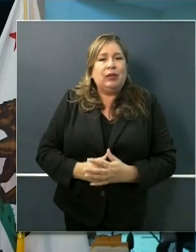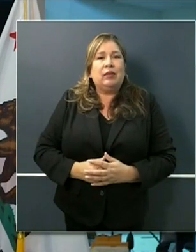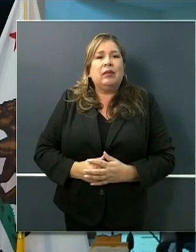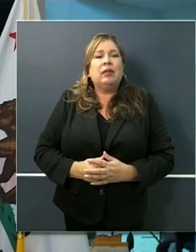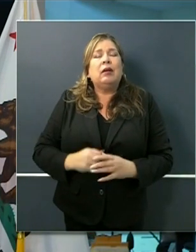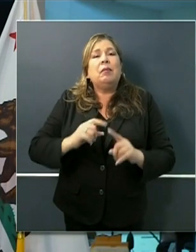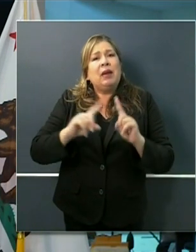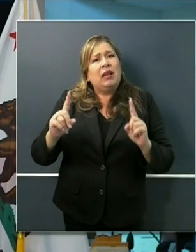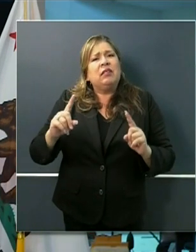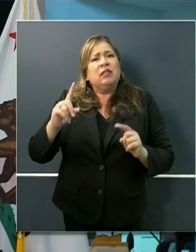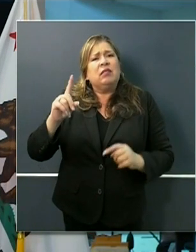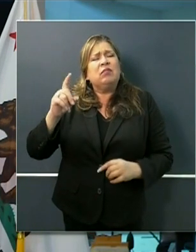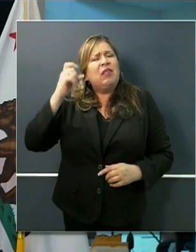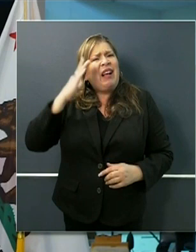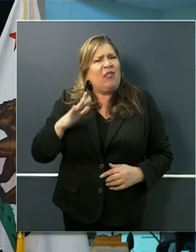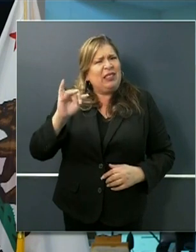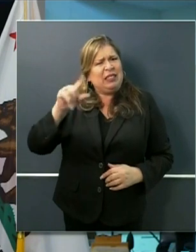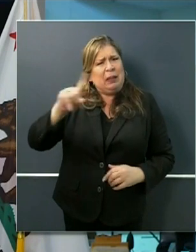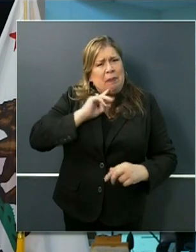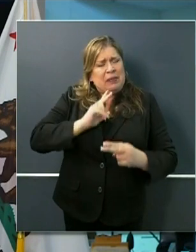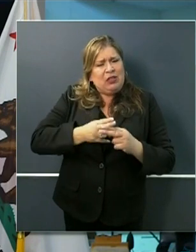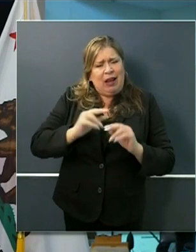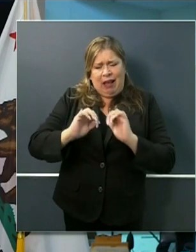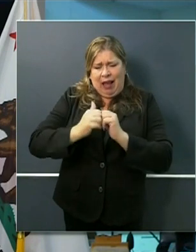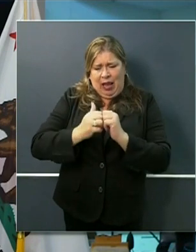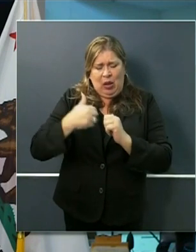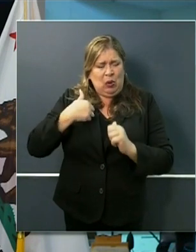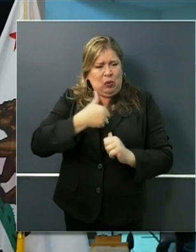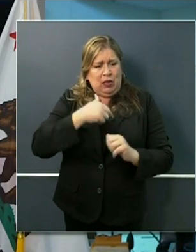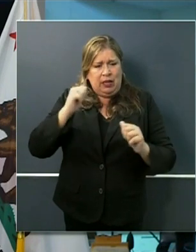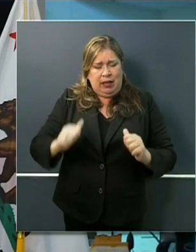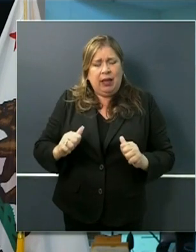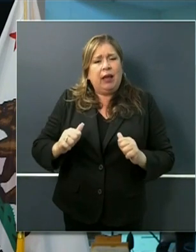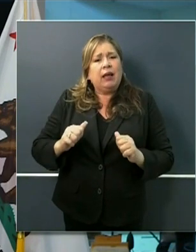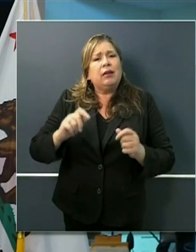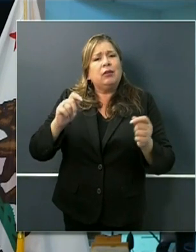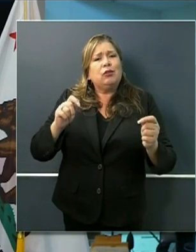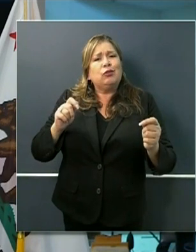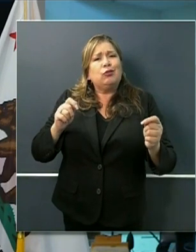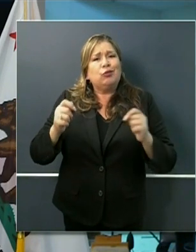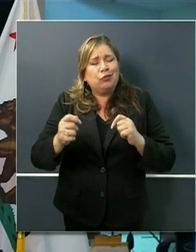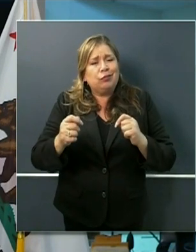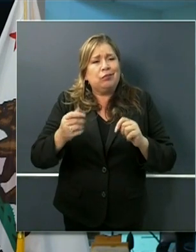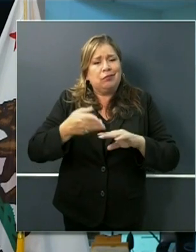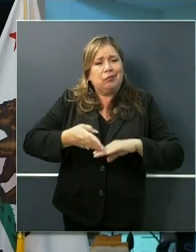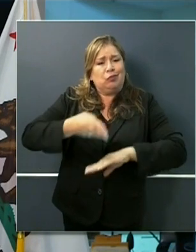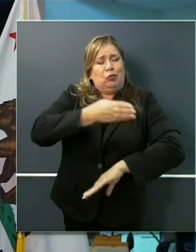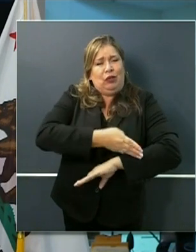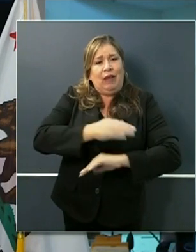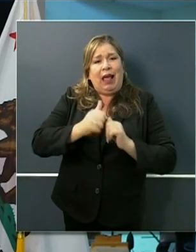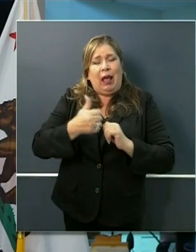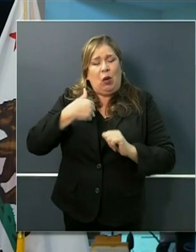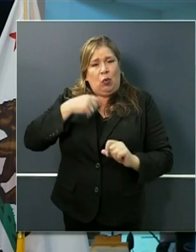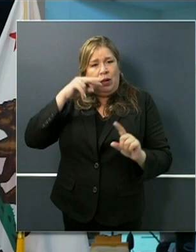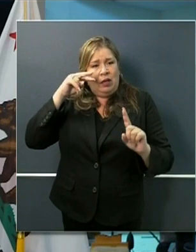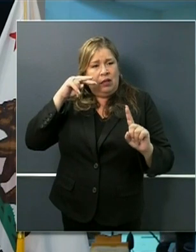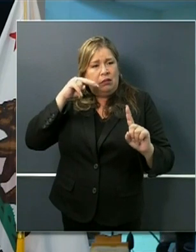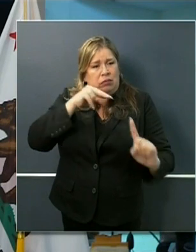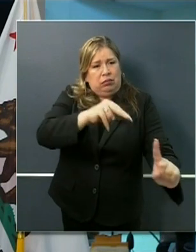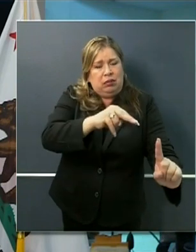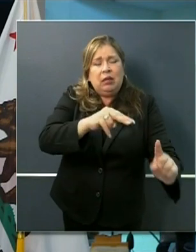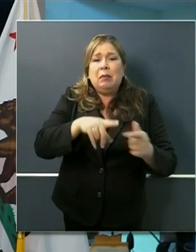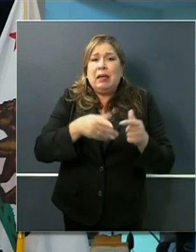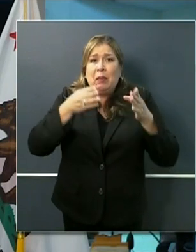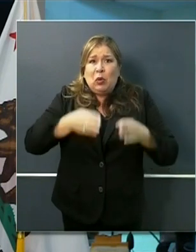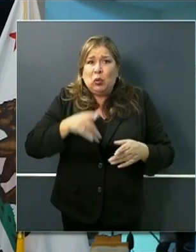special ways that we can think about increasing and enhancing the current contact tracing that we do to make sure that we identify people who may